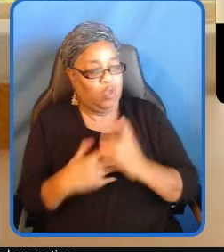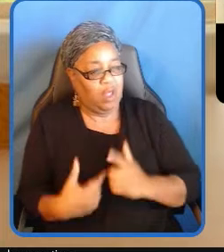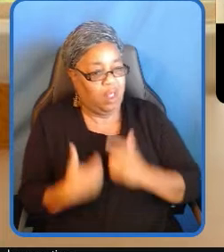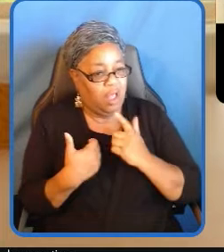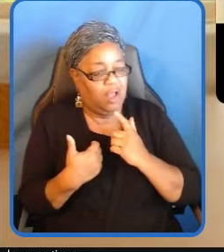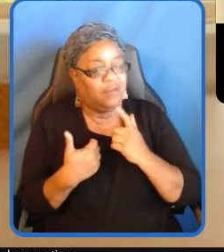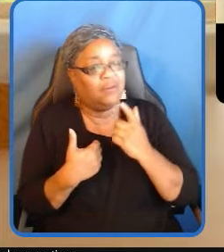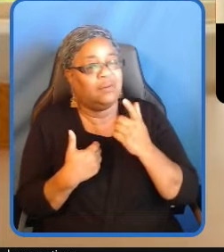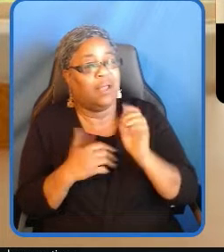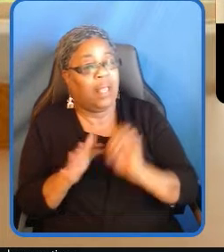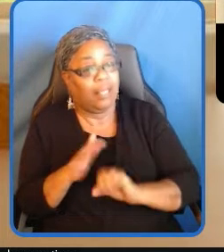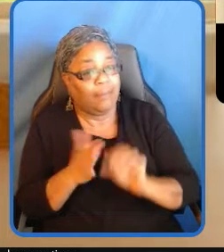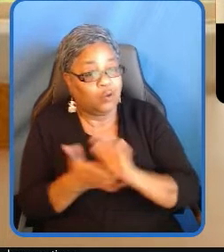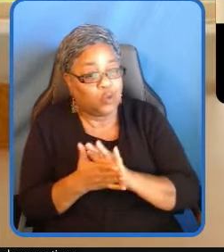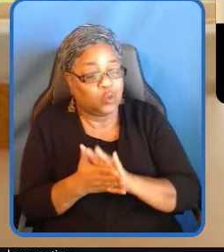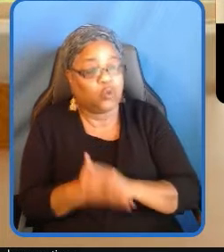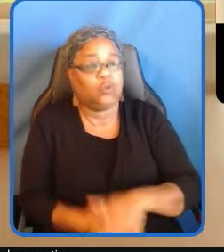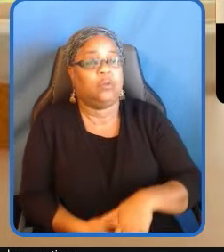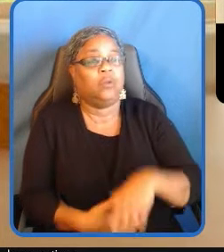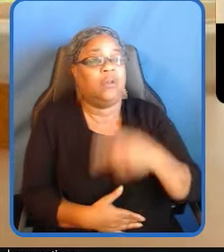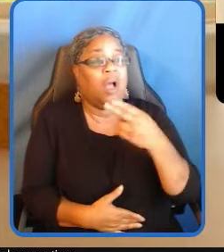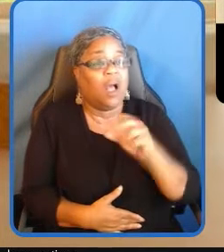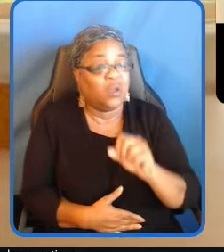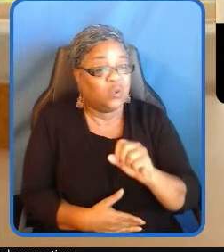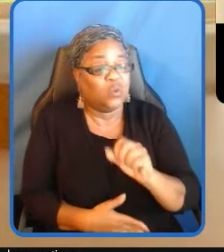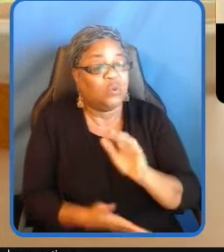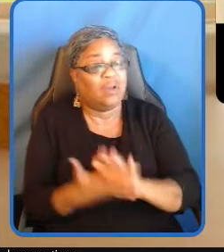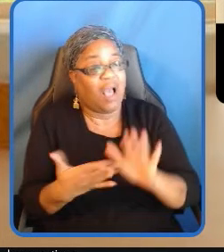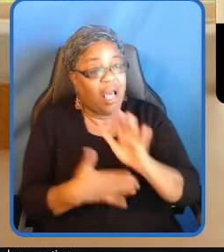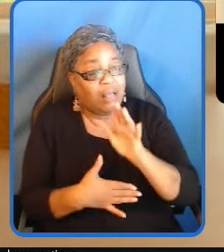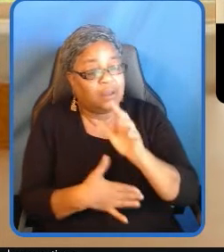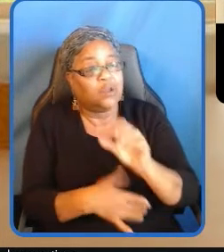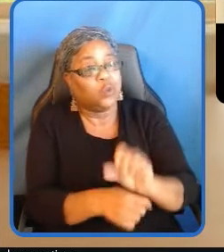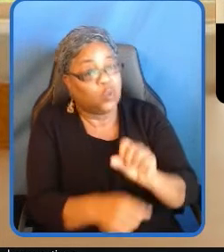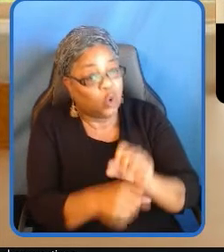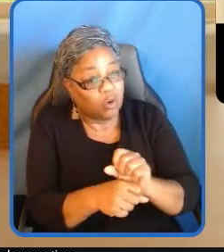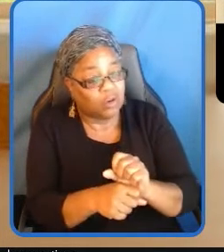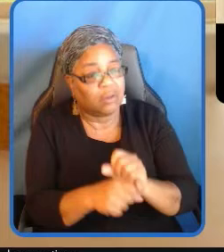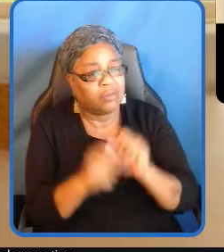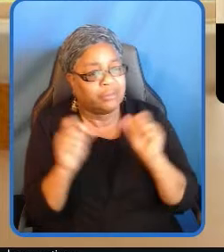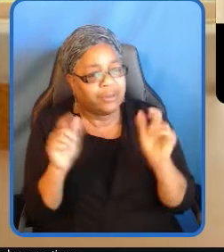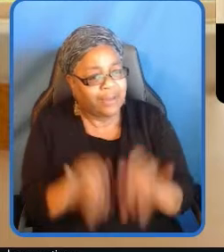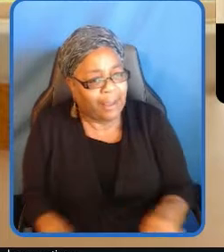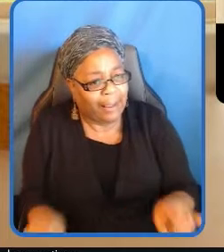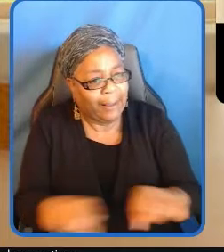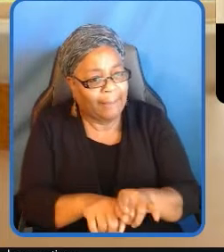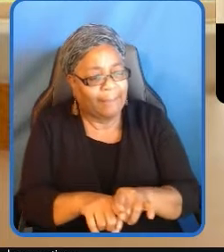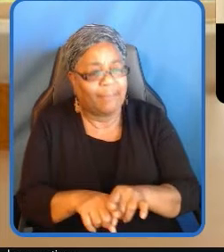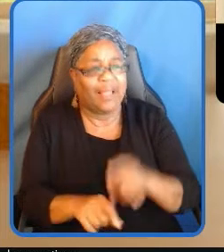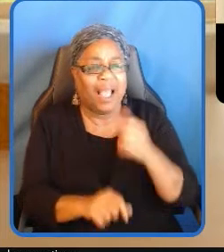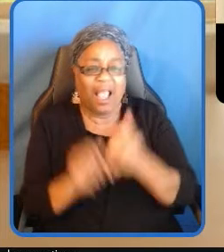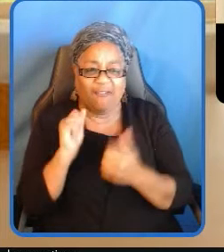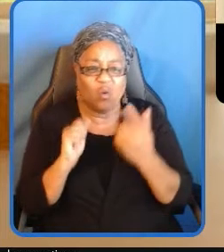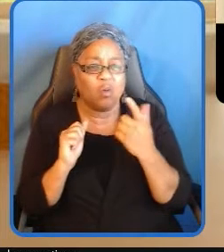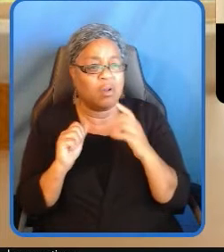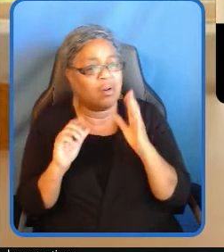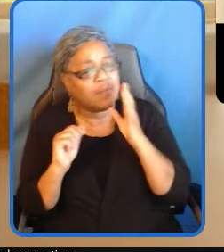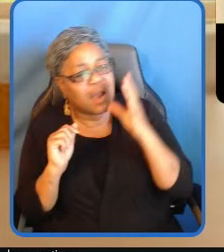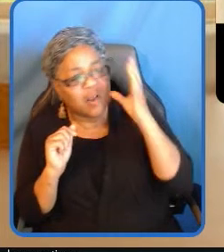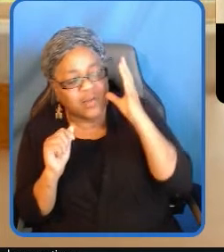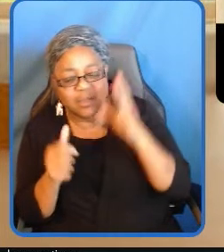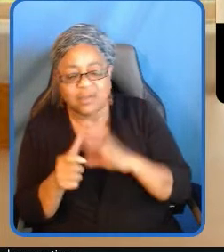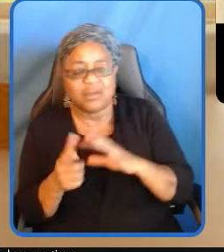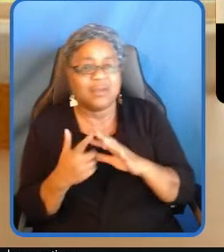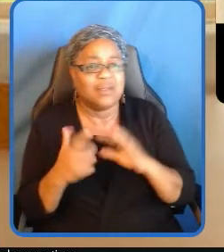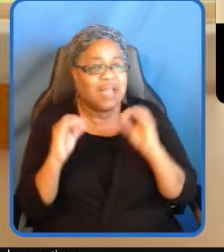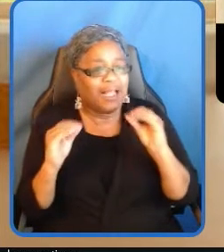and in the workforce each and every one of us parents educators CEOs hiring